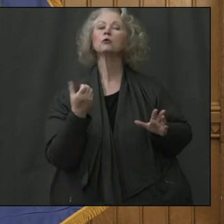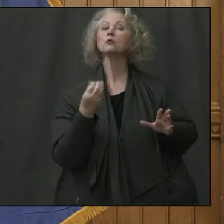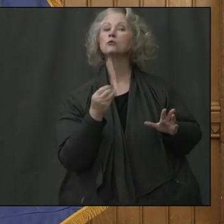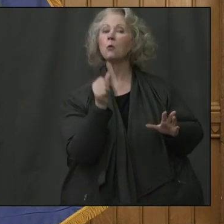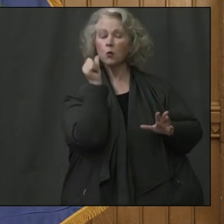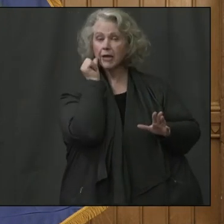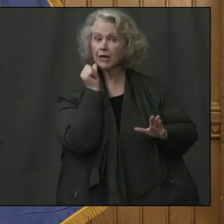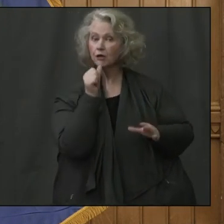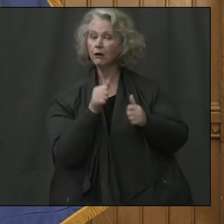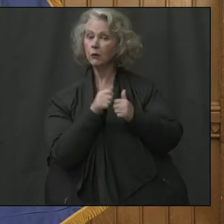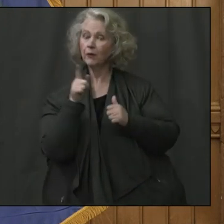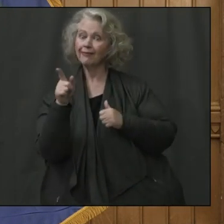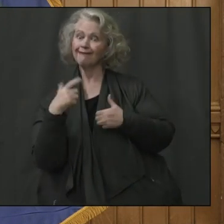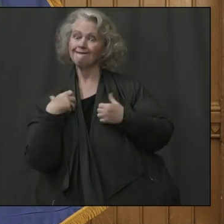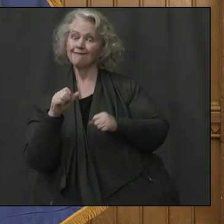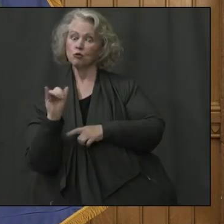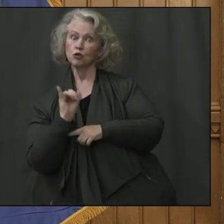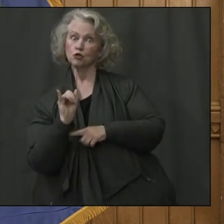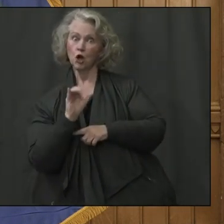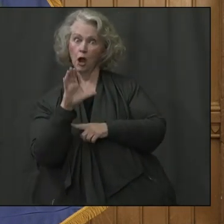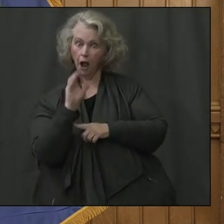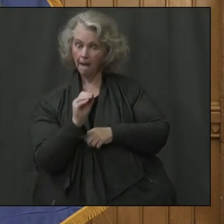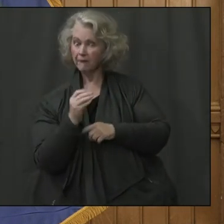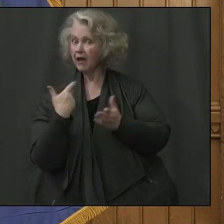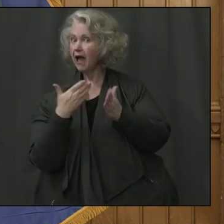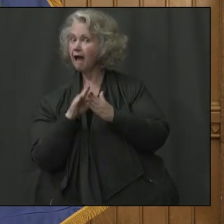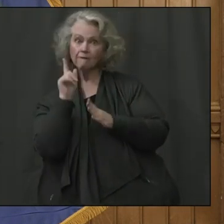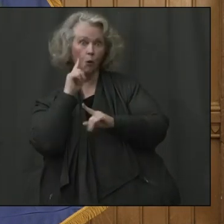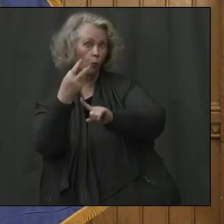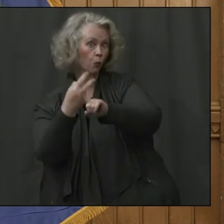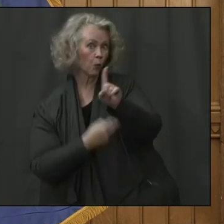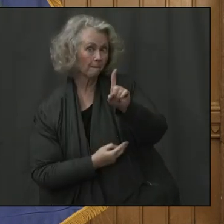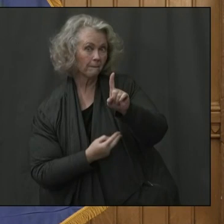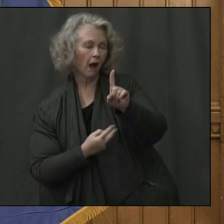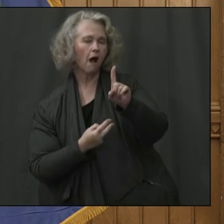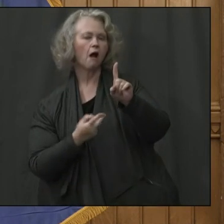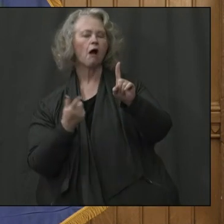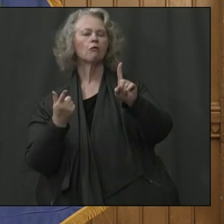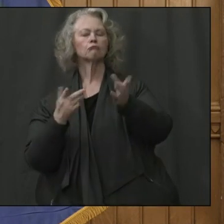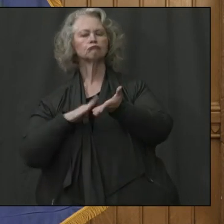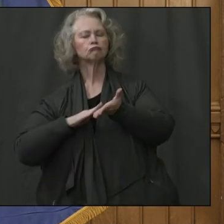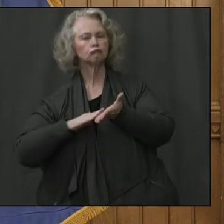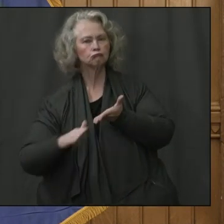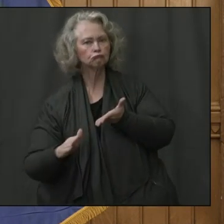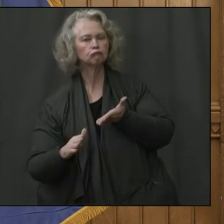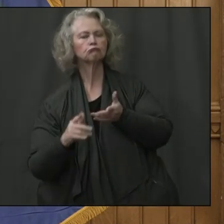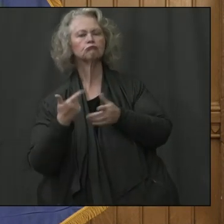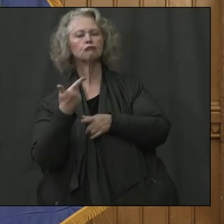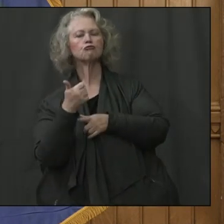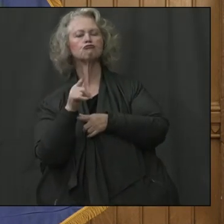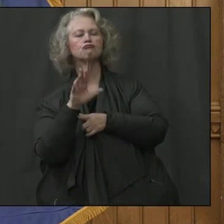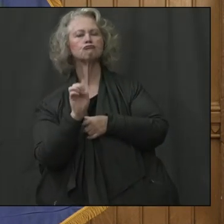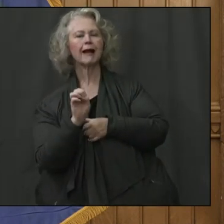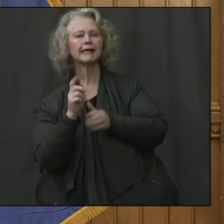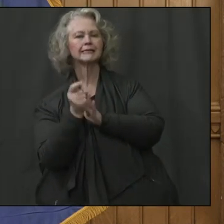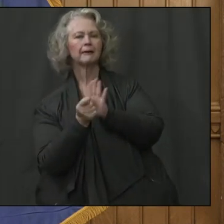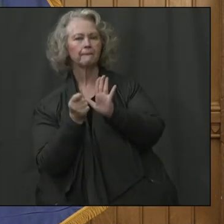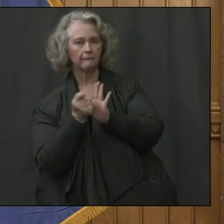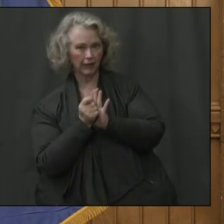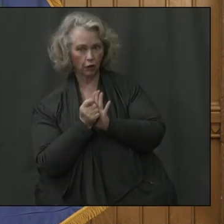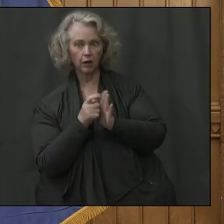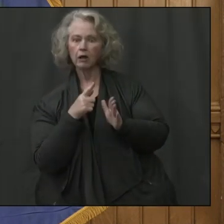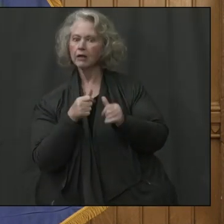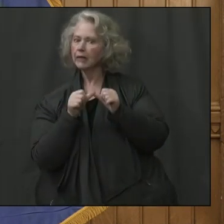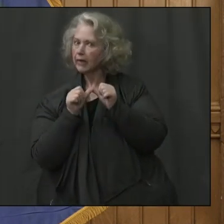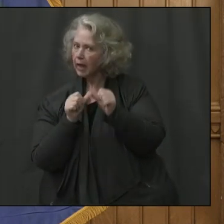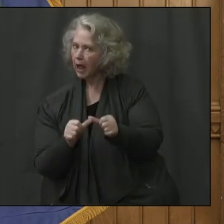health insurance companies for the two months grace period will feed right into this, uh, loan period where you can continue to provide payroll and health